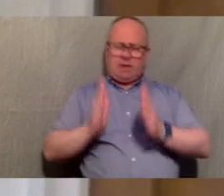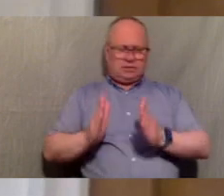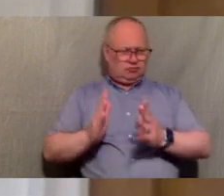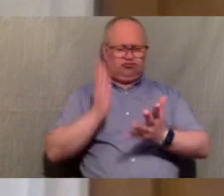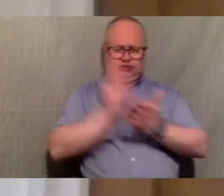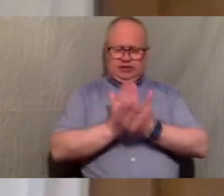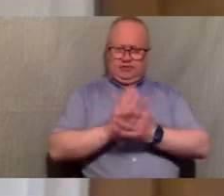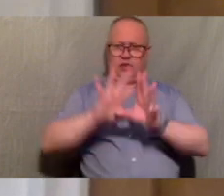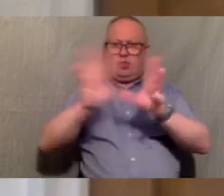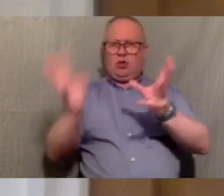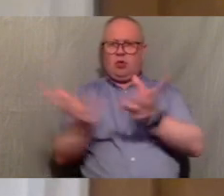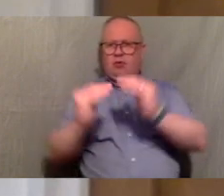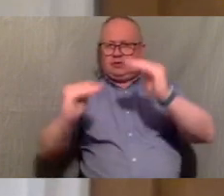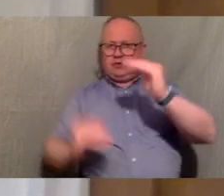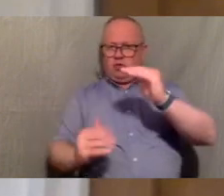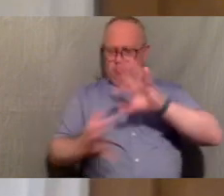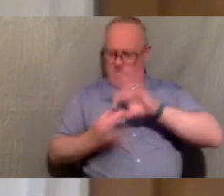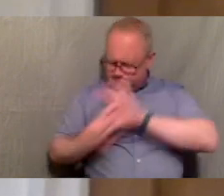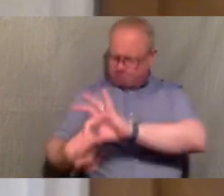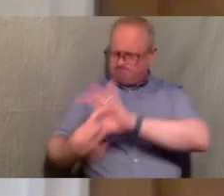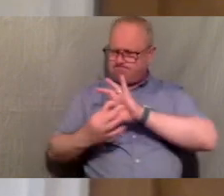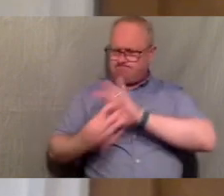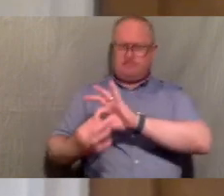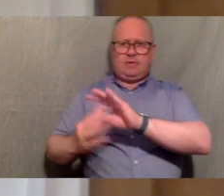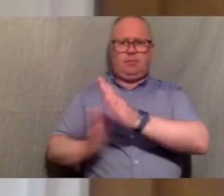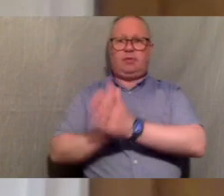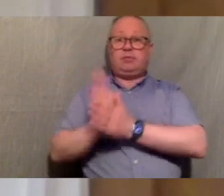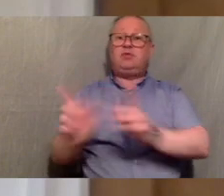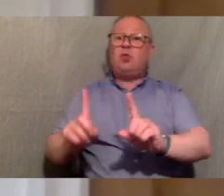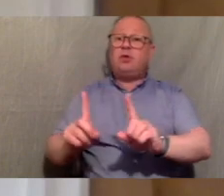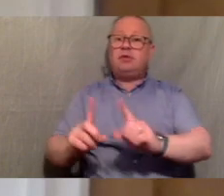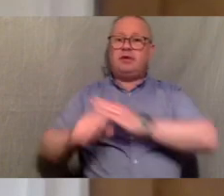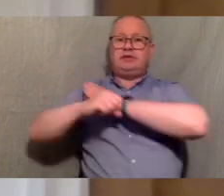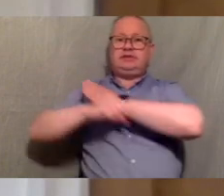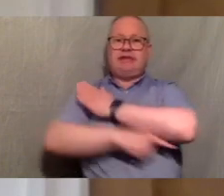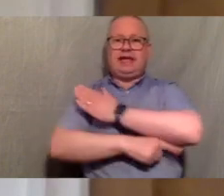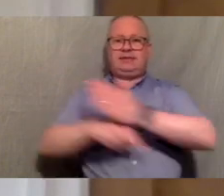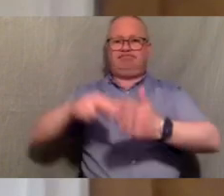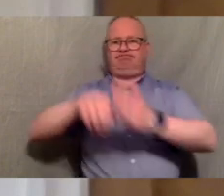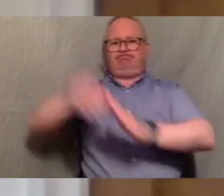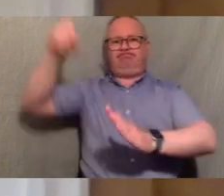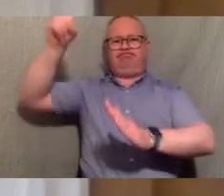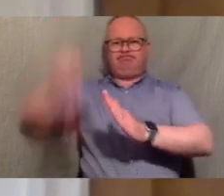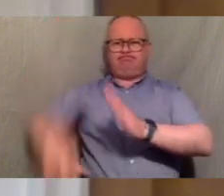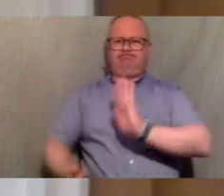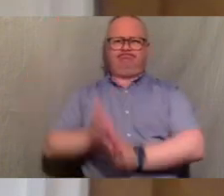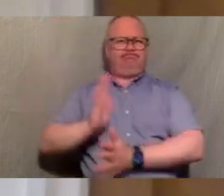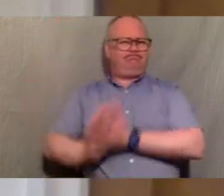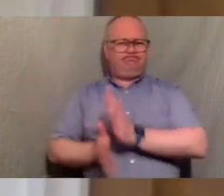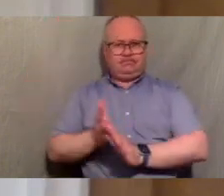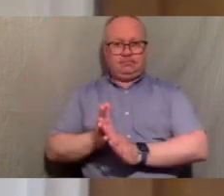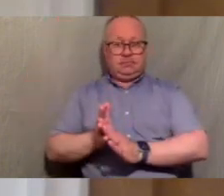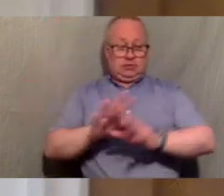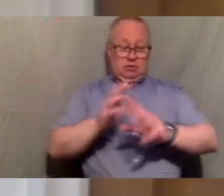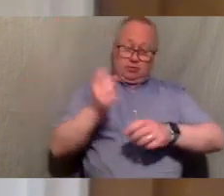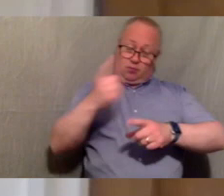um and that has to include sweeping and unconditional debt cancellation um and the global campaign for that has gained